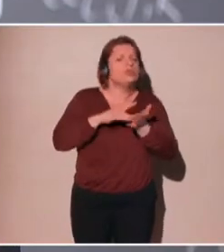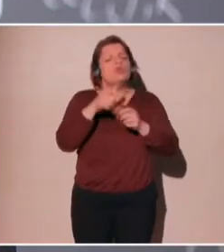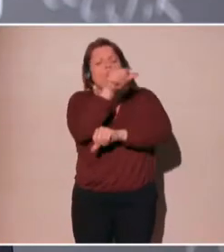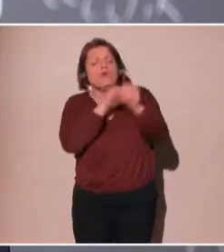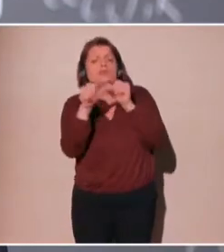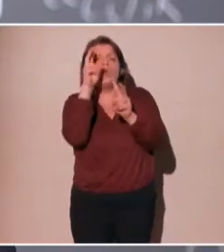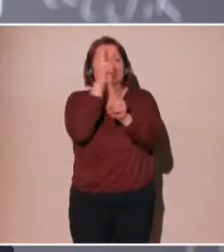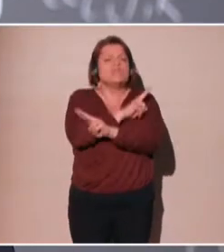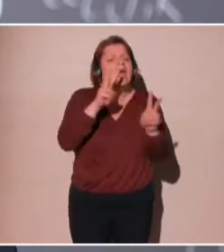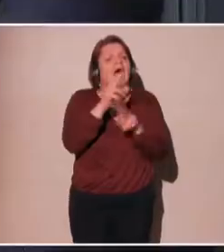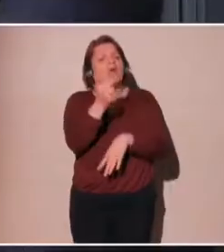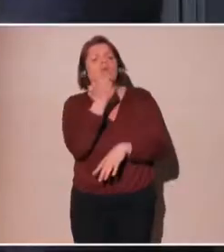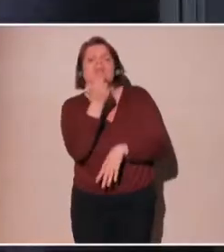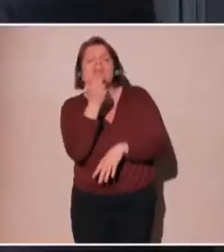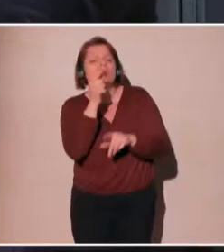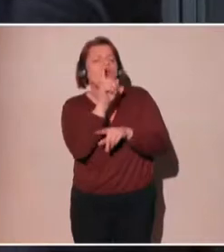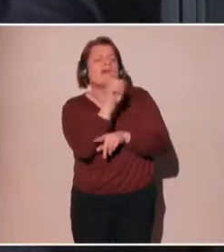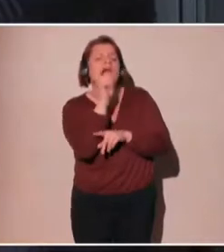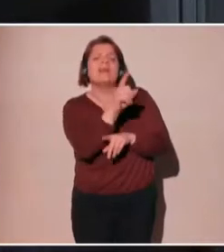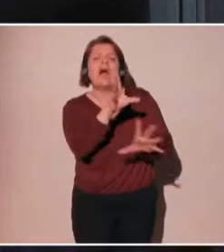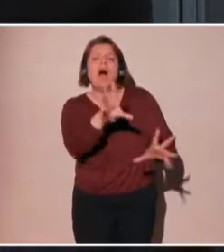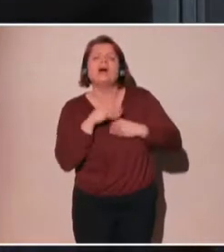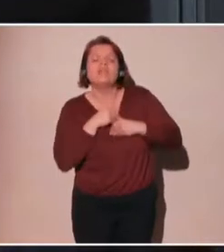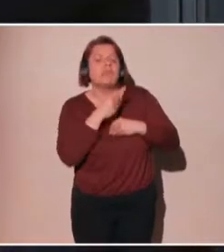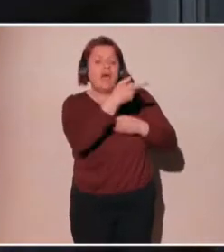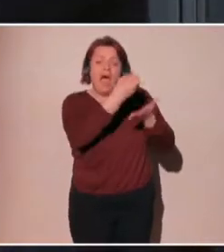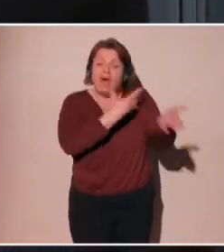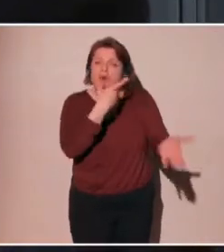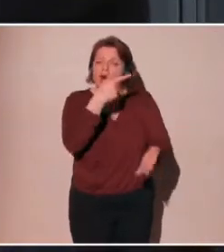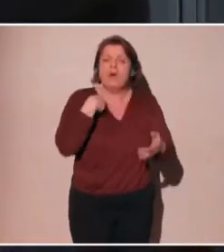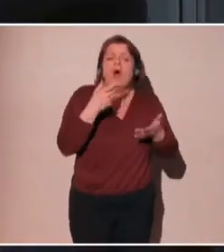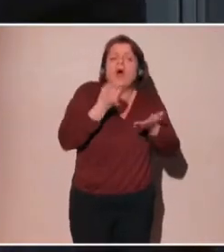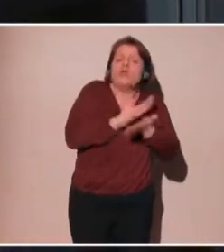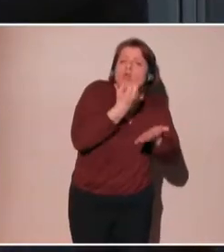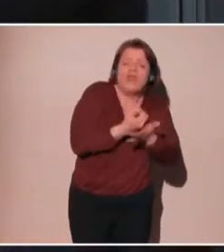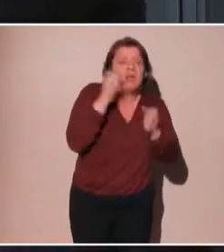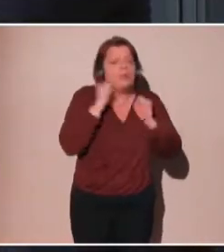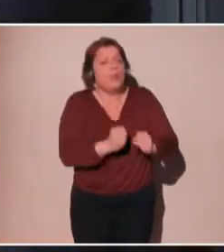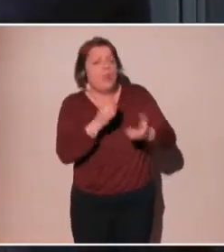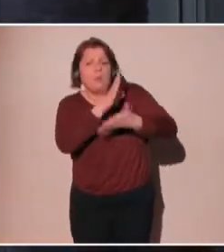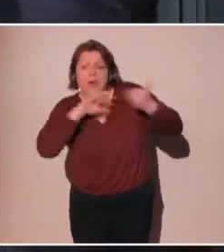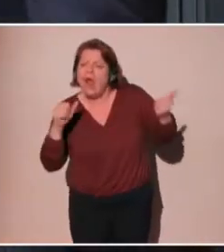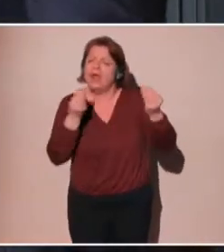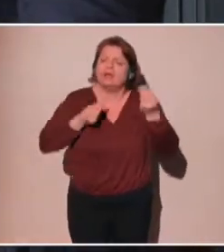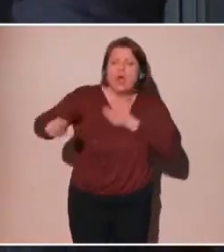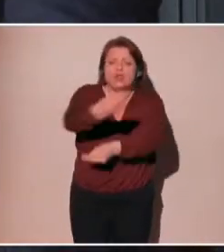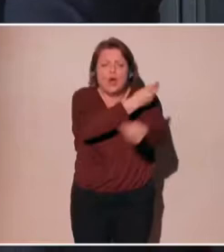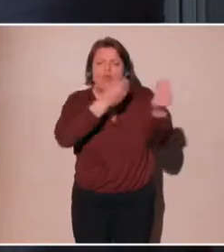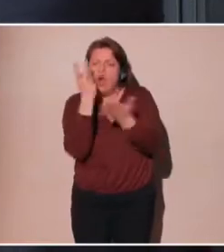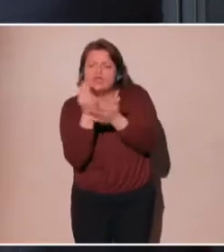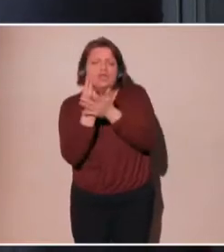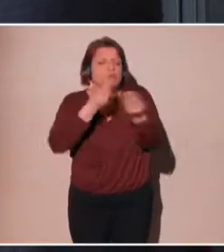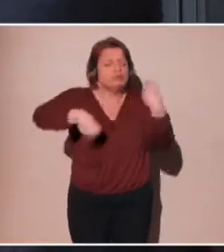we've all clicked a little box that said that our data could be shared or could be sold, processed,